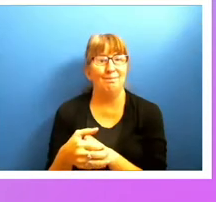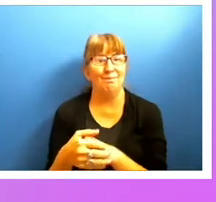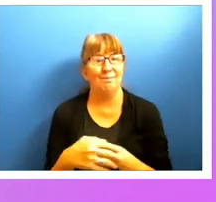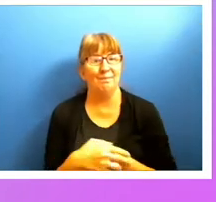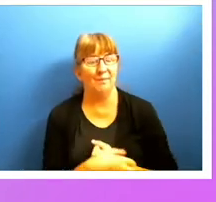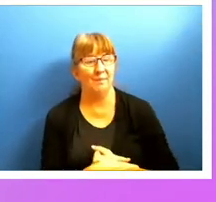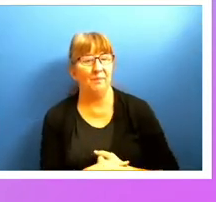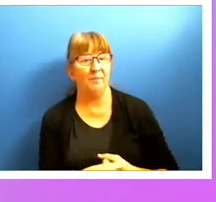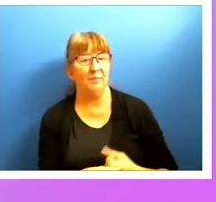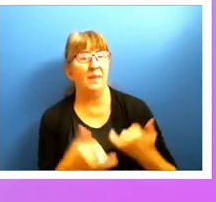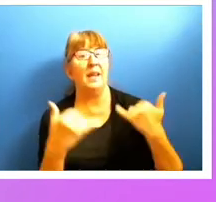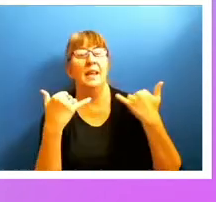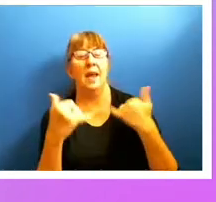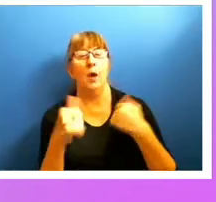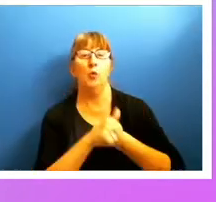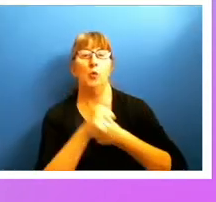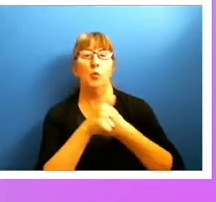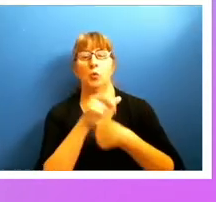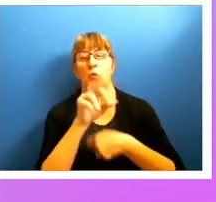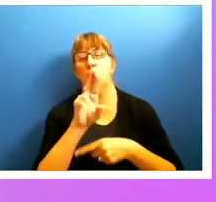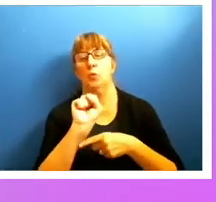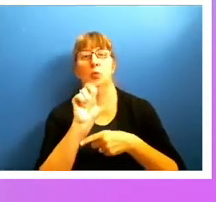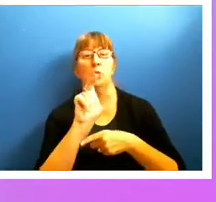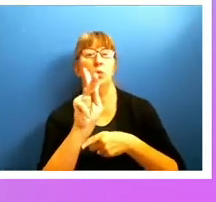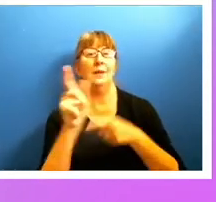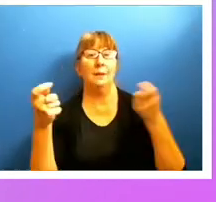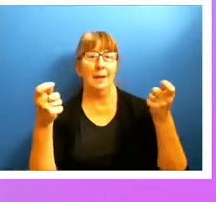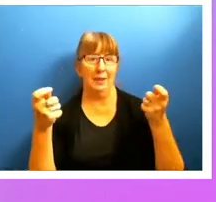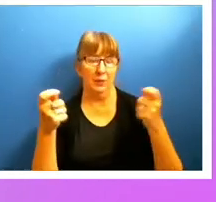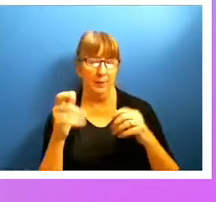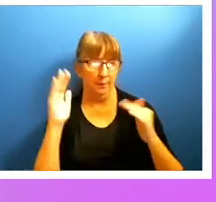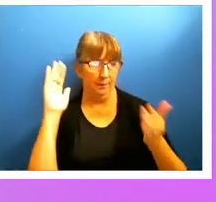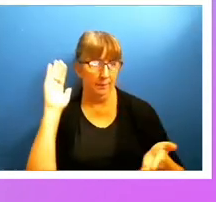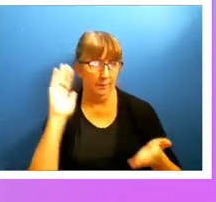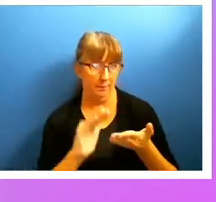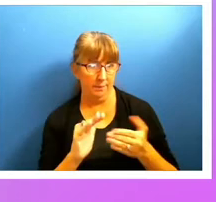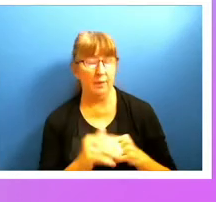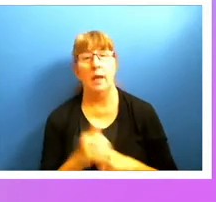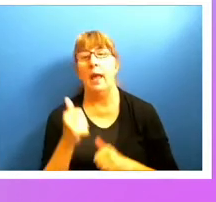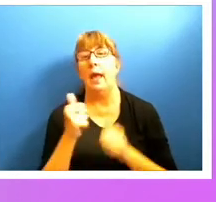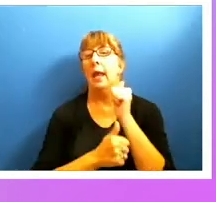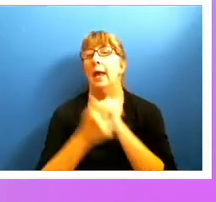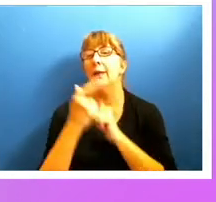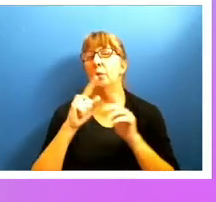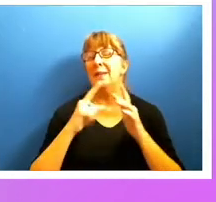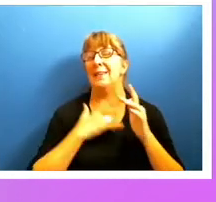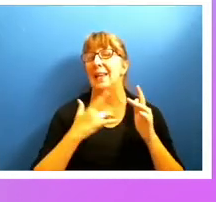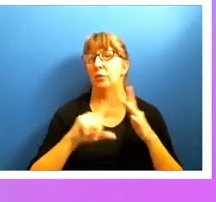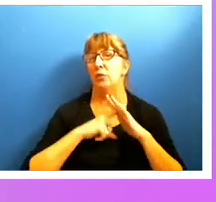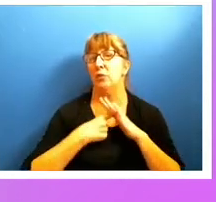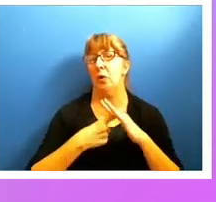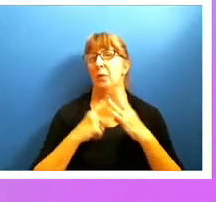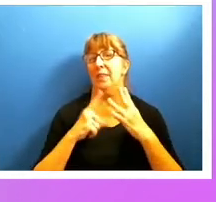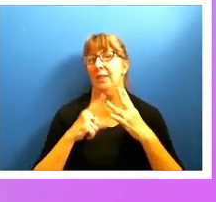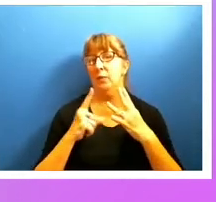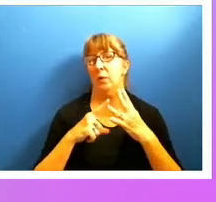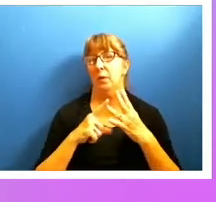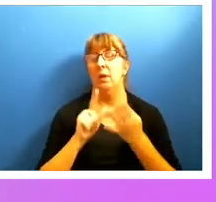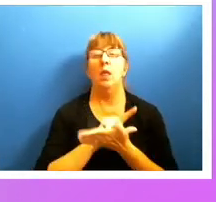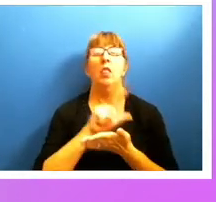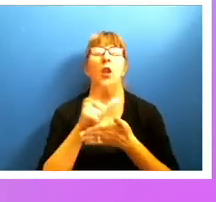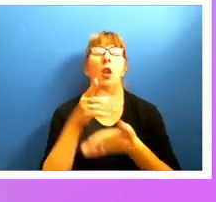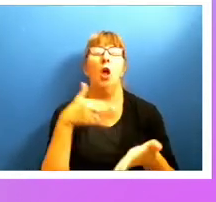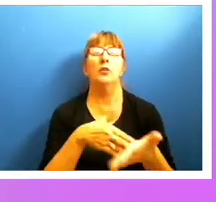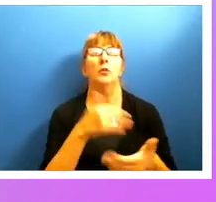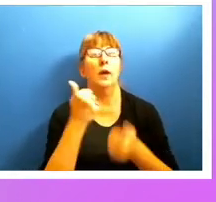Now let's talk about risk management. So this is the one that I think everybody starts out with. It's the lawsuit. Everybody's scared of the